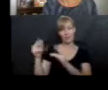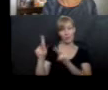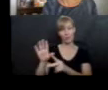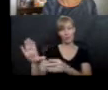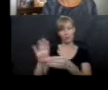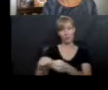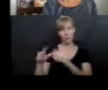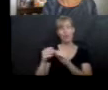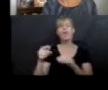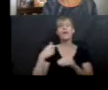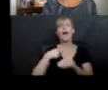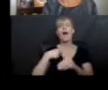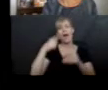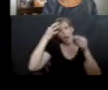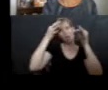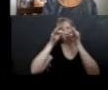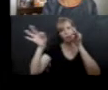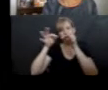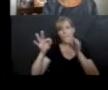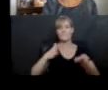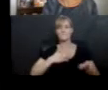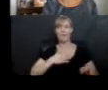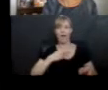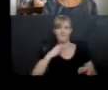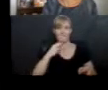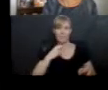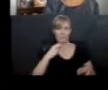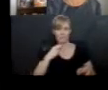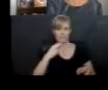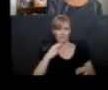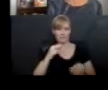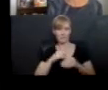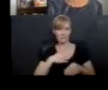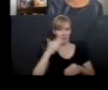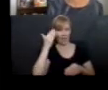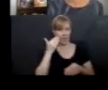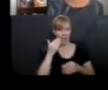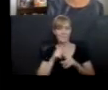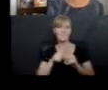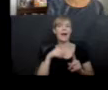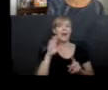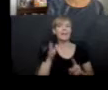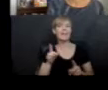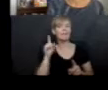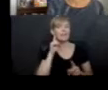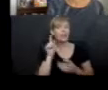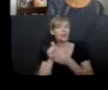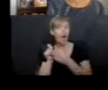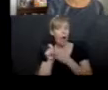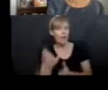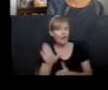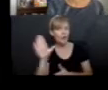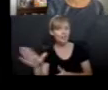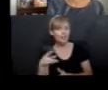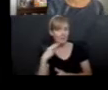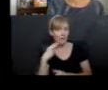goes with the words, but you don't always know the actual voice. Right. And because you're reading your own book to us tonight,